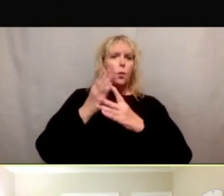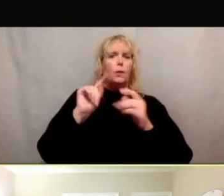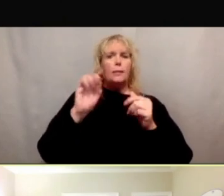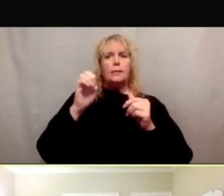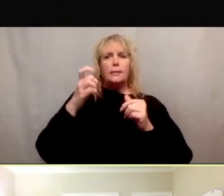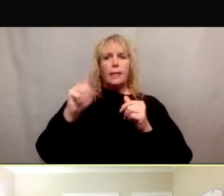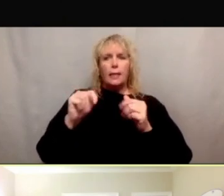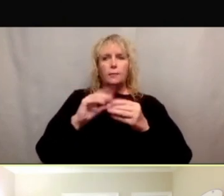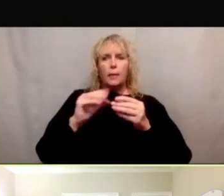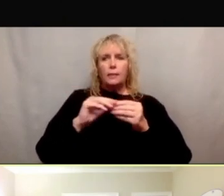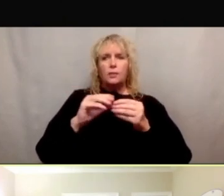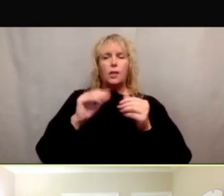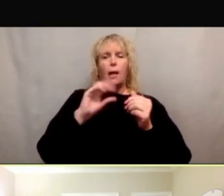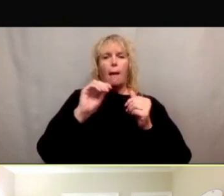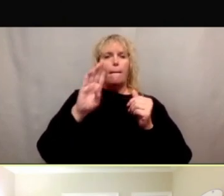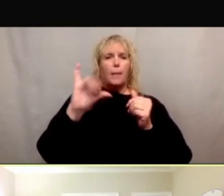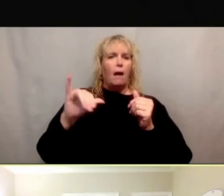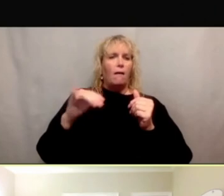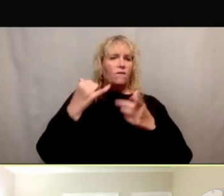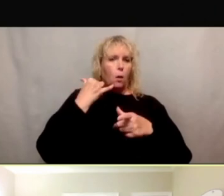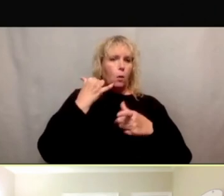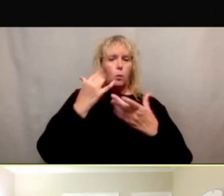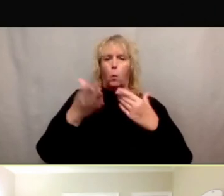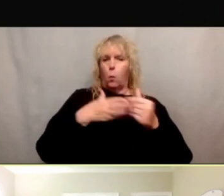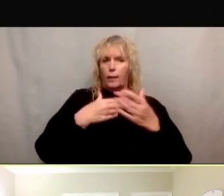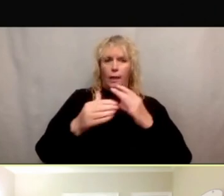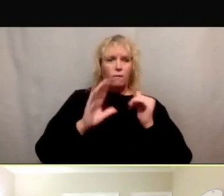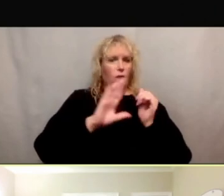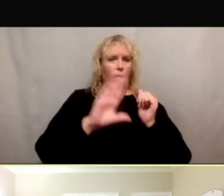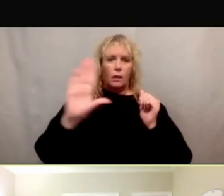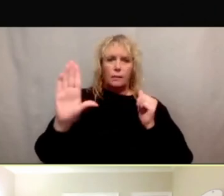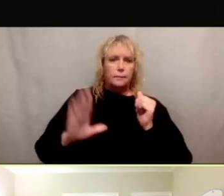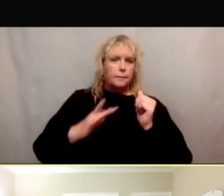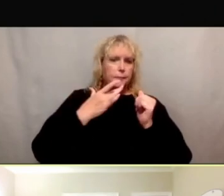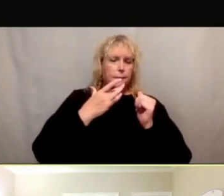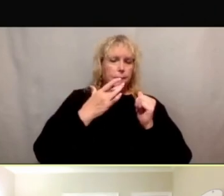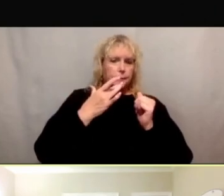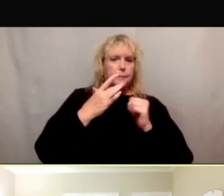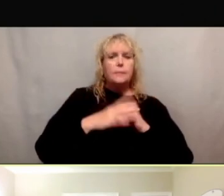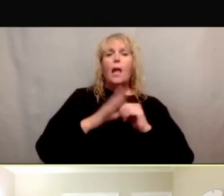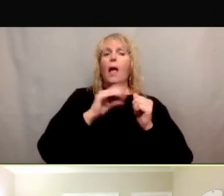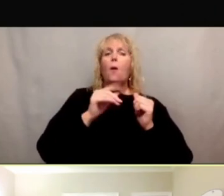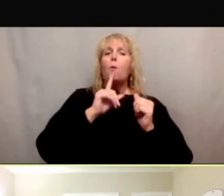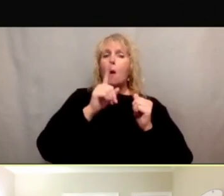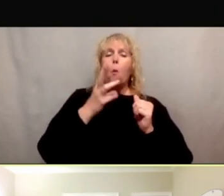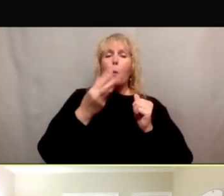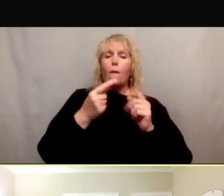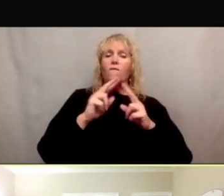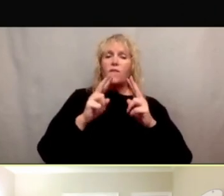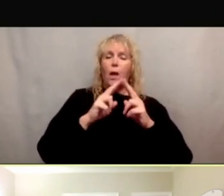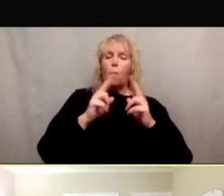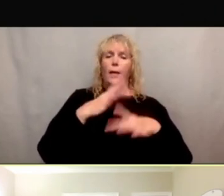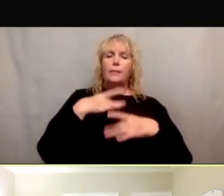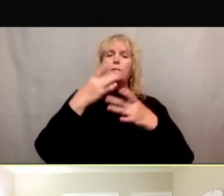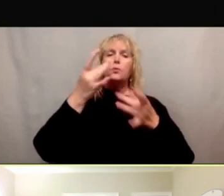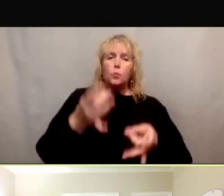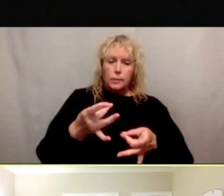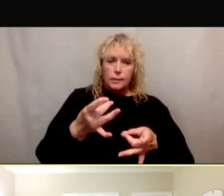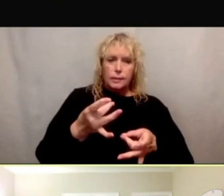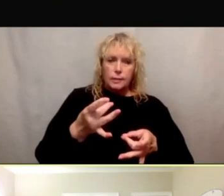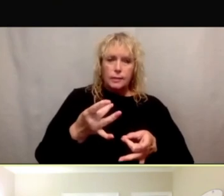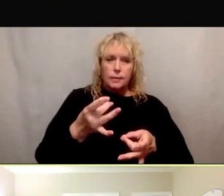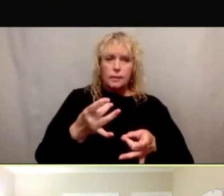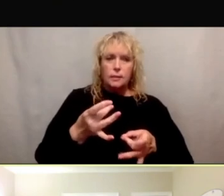getting at everybody, whatever their preference was for communicating. And what was really interesting is that